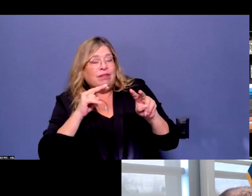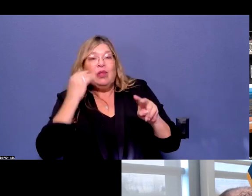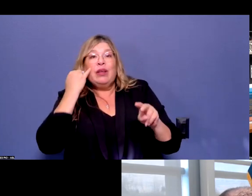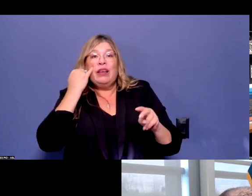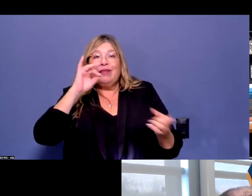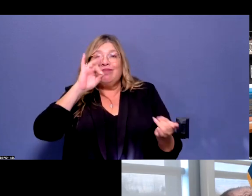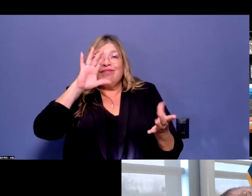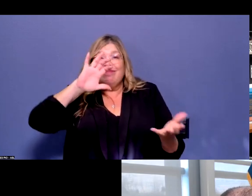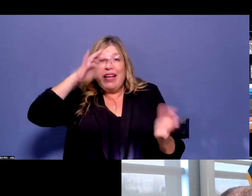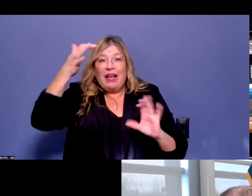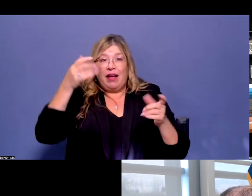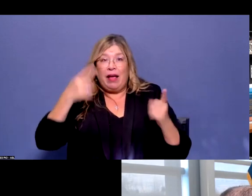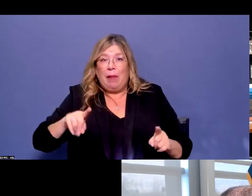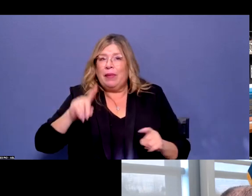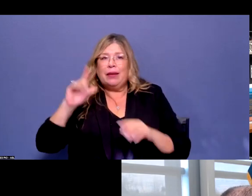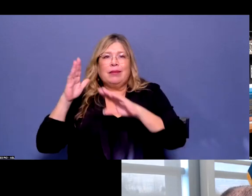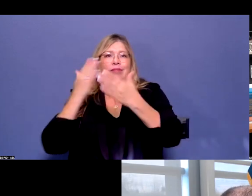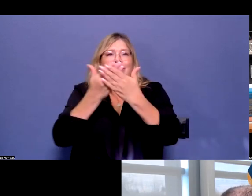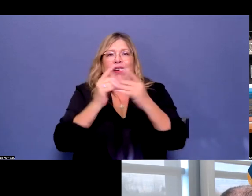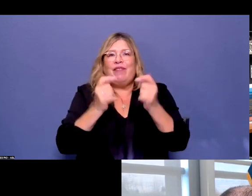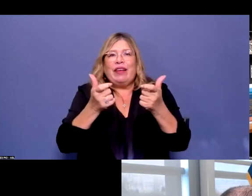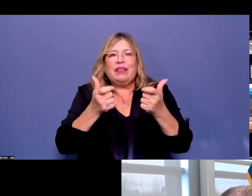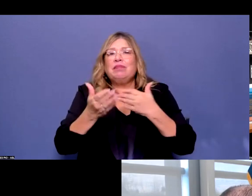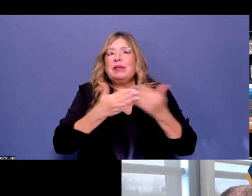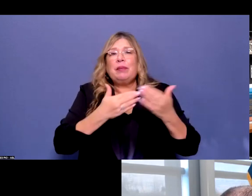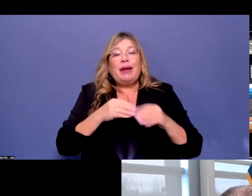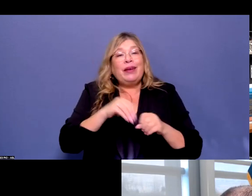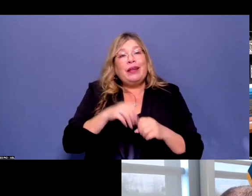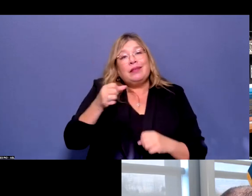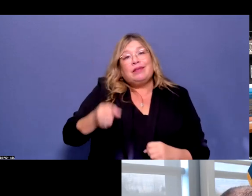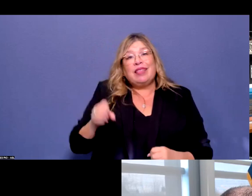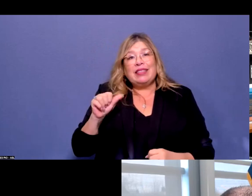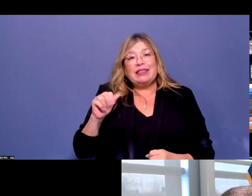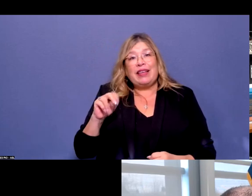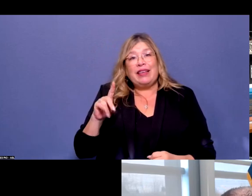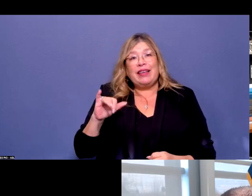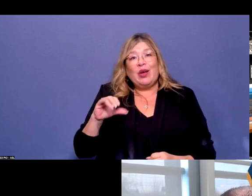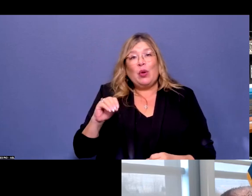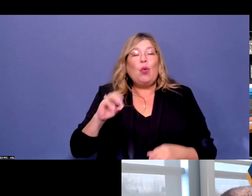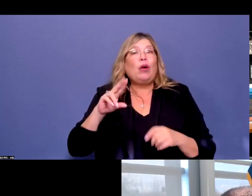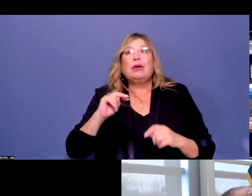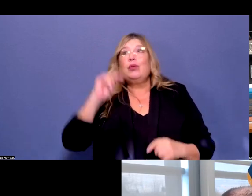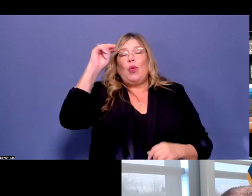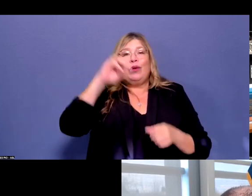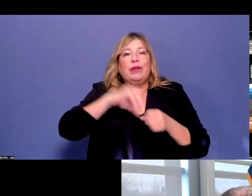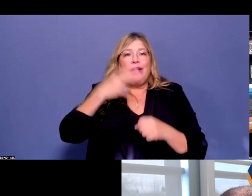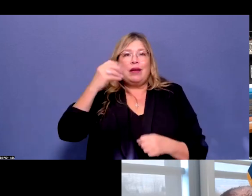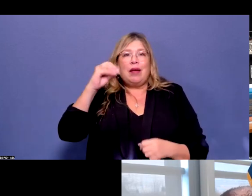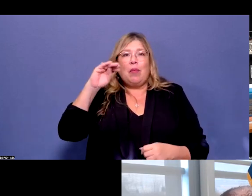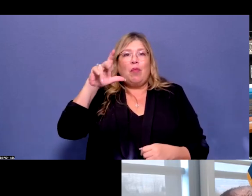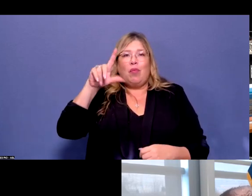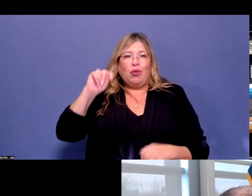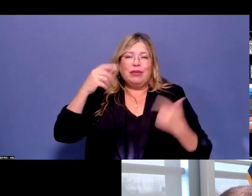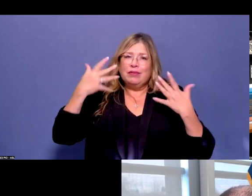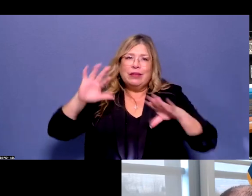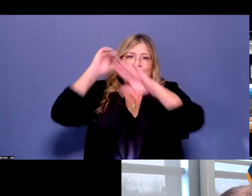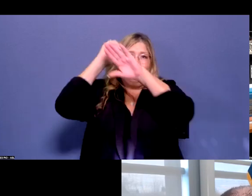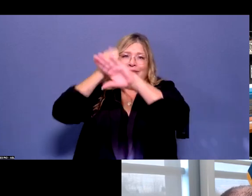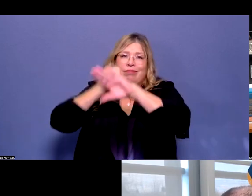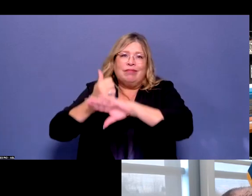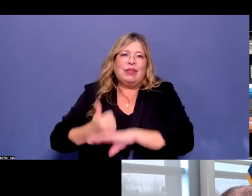whether that's in San Diego or all the way up in Humboldt. And we're lucky that we have thousands of trained professionals